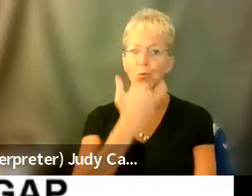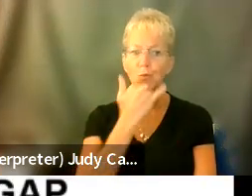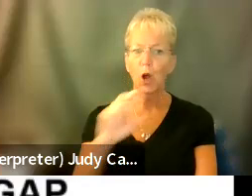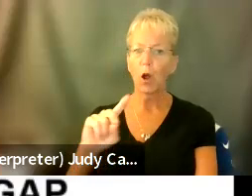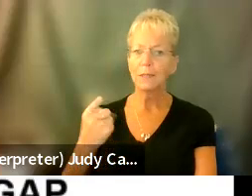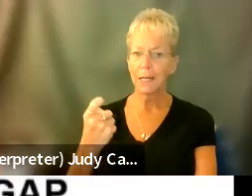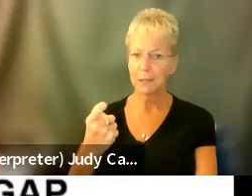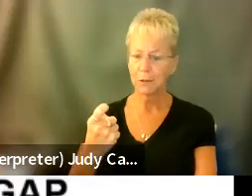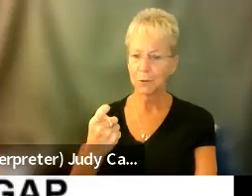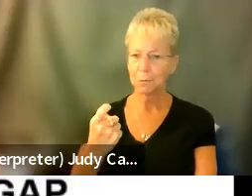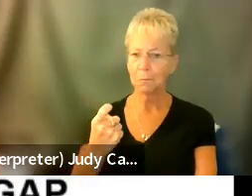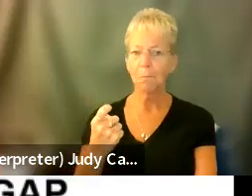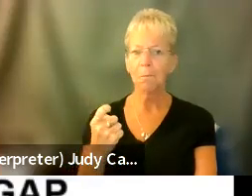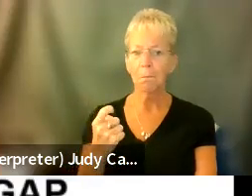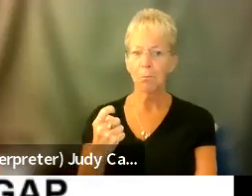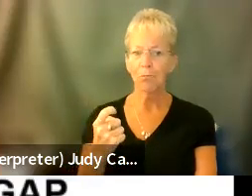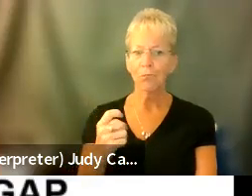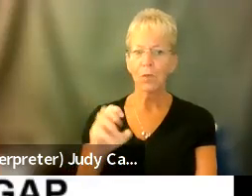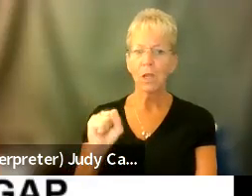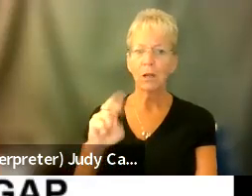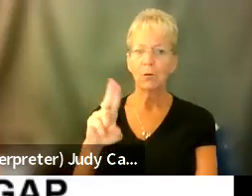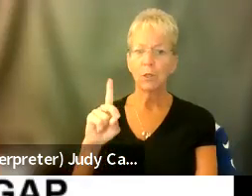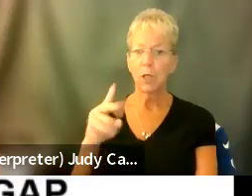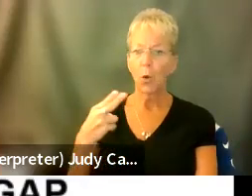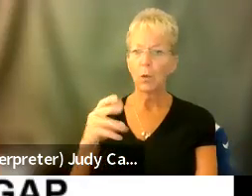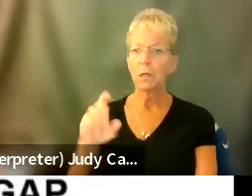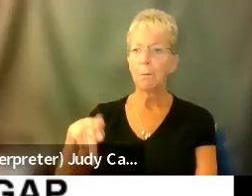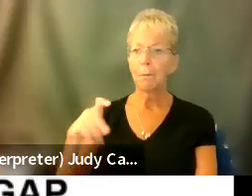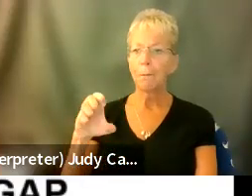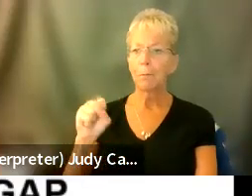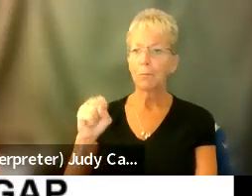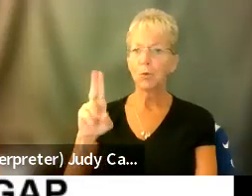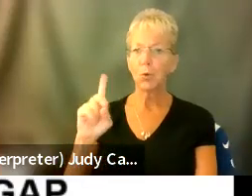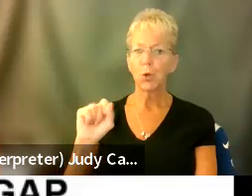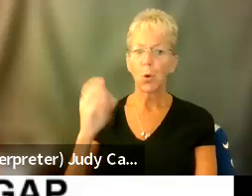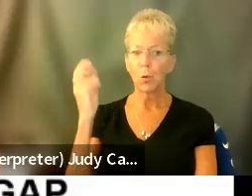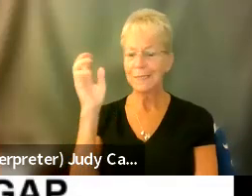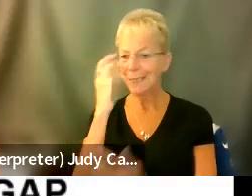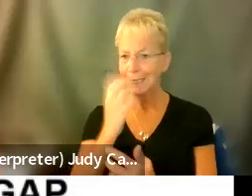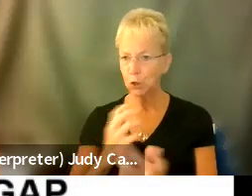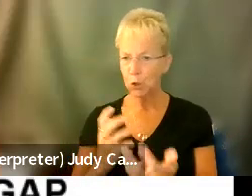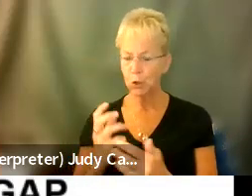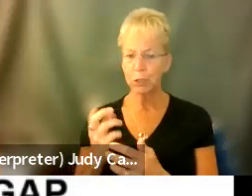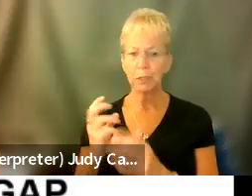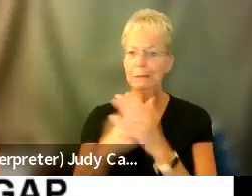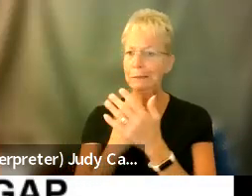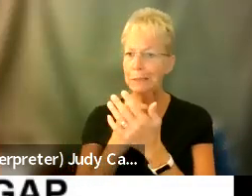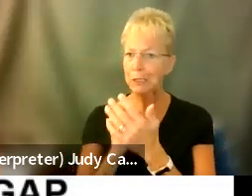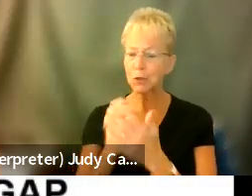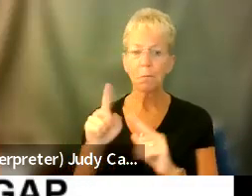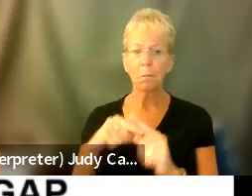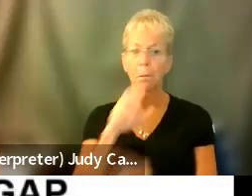of, uh, uh, seizures. I was misdiagnosed with pseudo seizures when I was